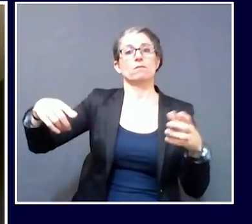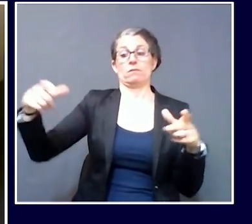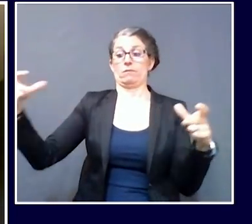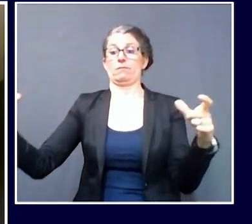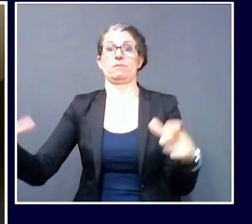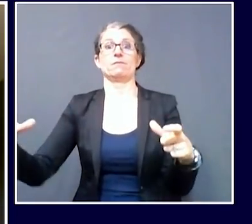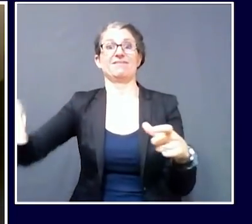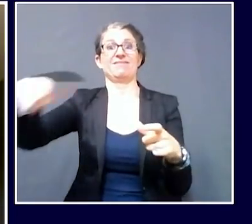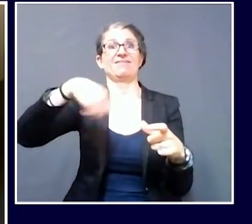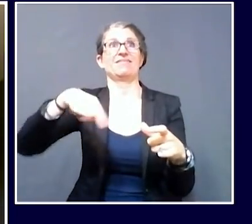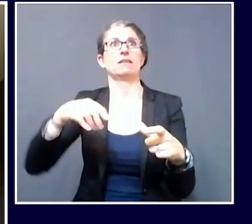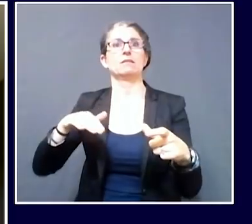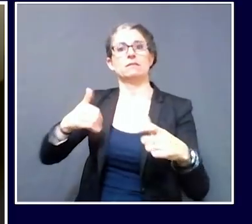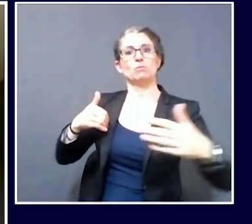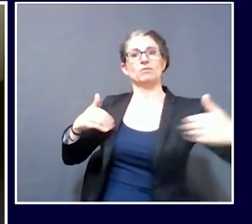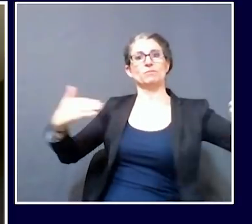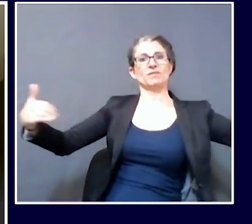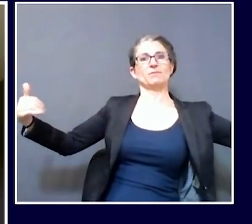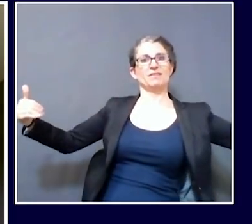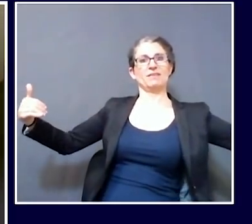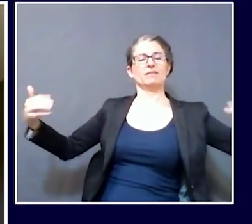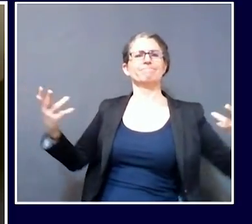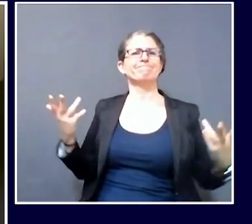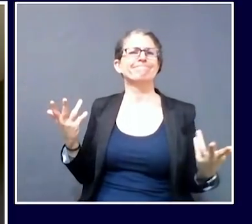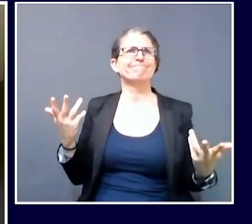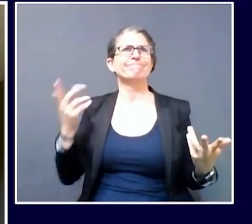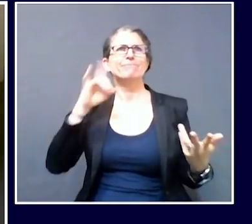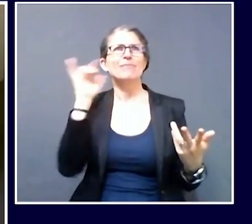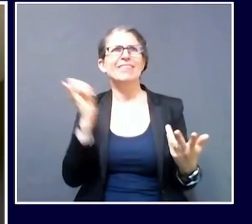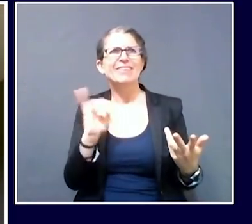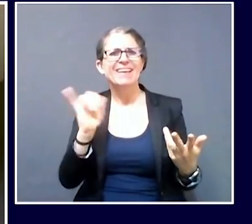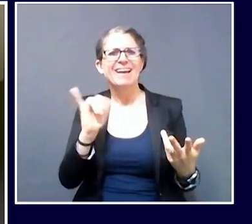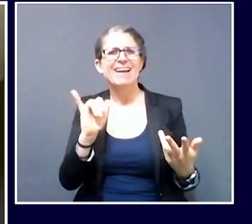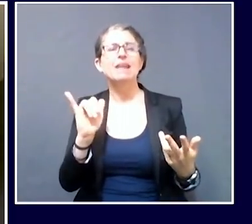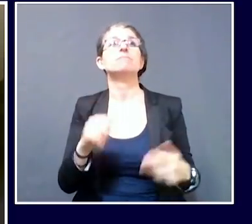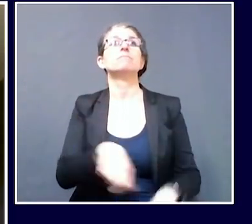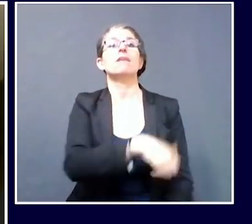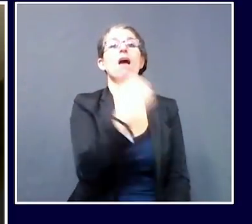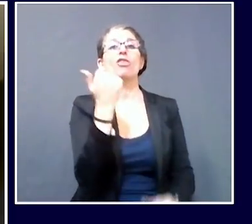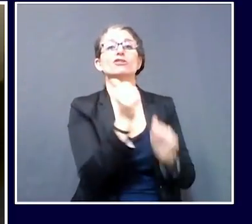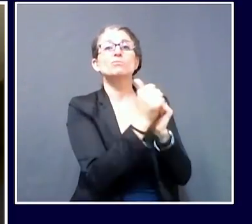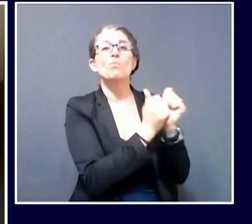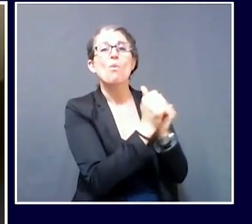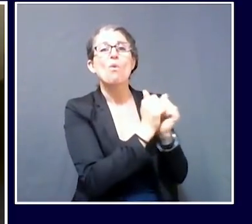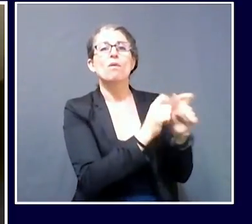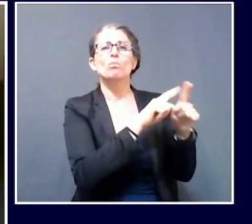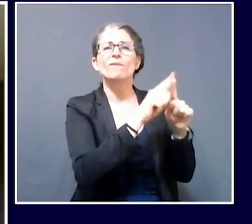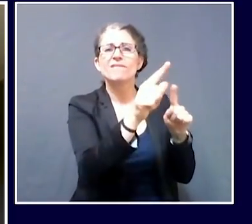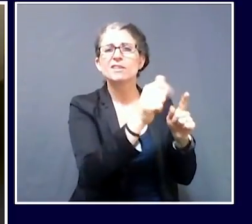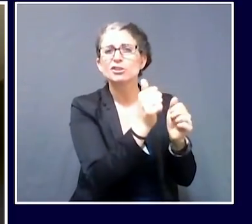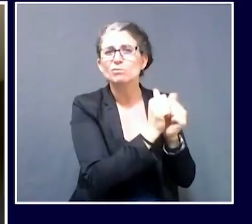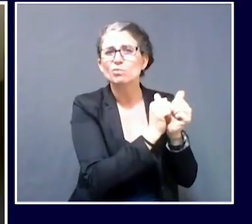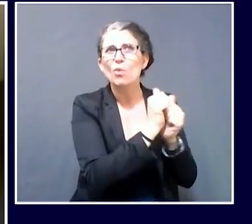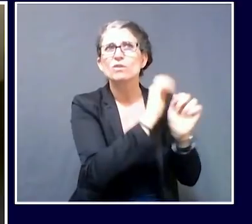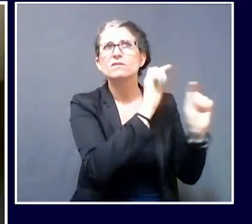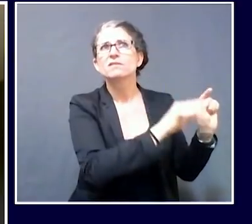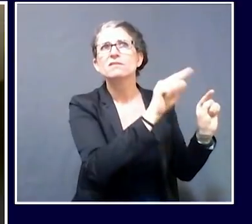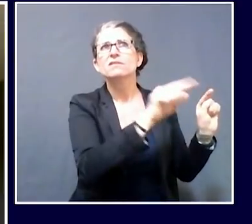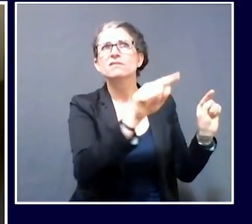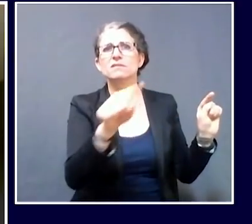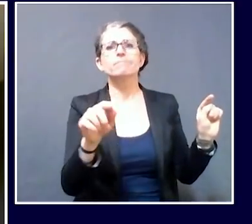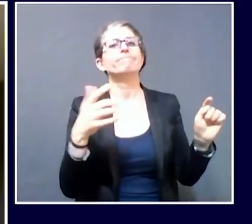Sports is a category and professional sports like this is a category that is on the docket. It just has